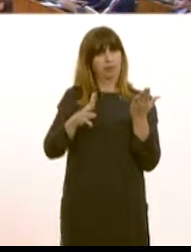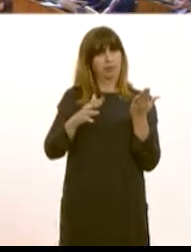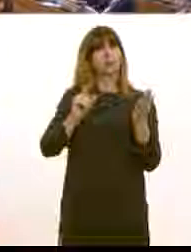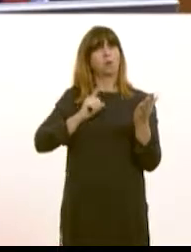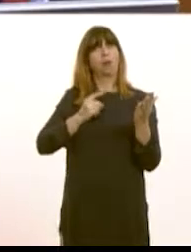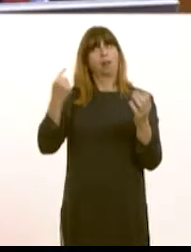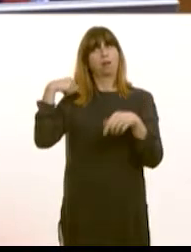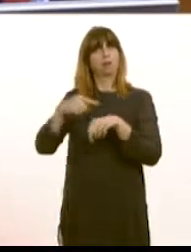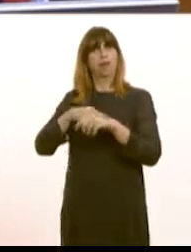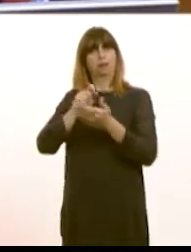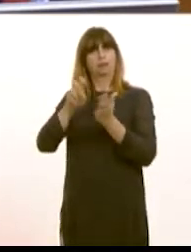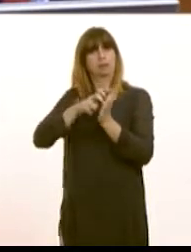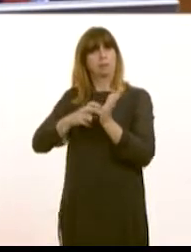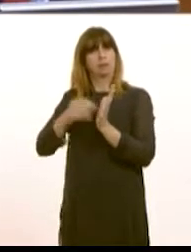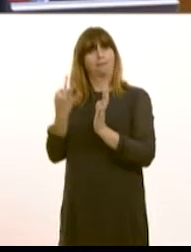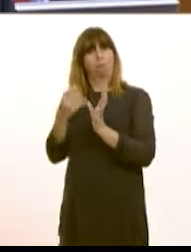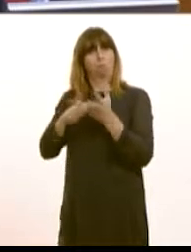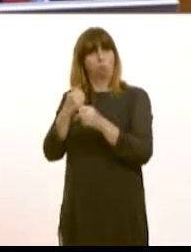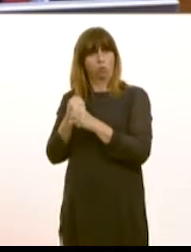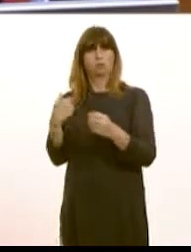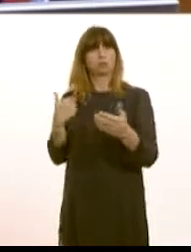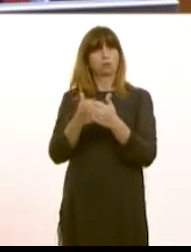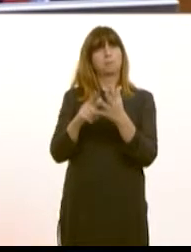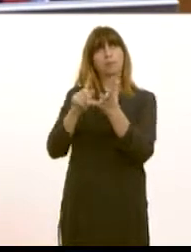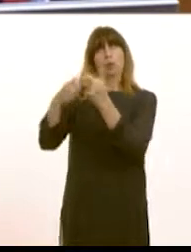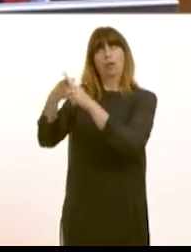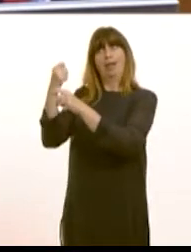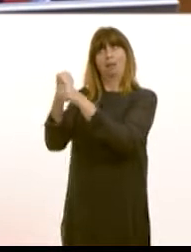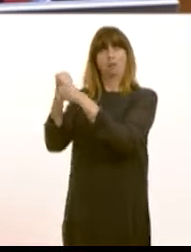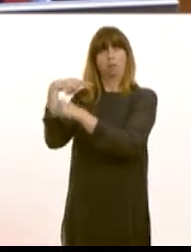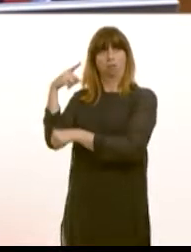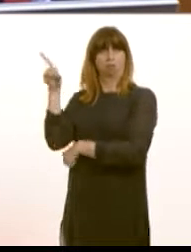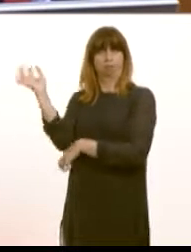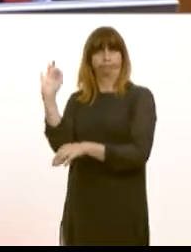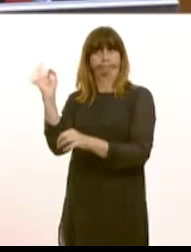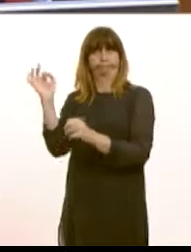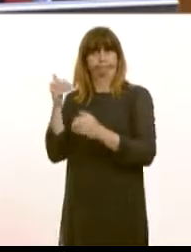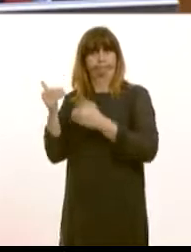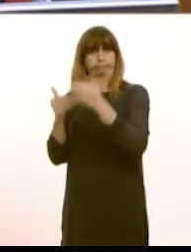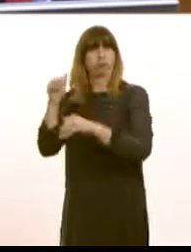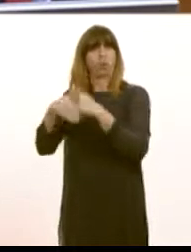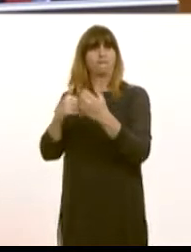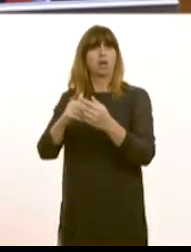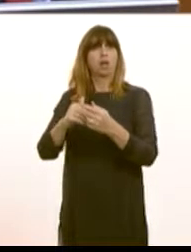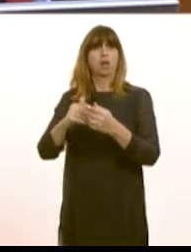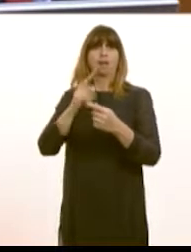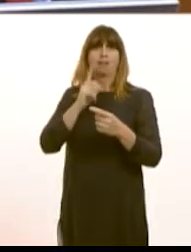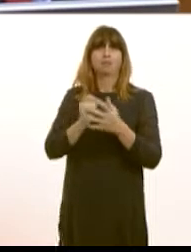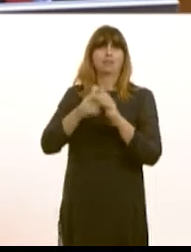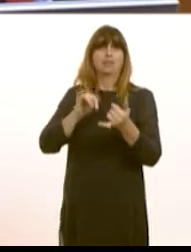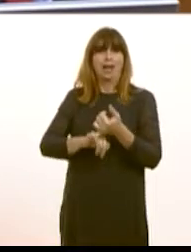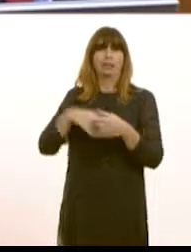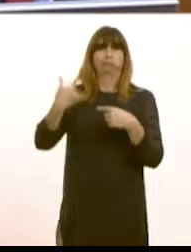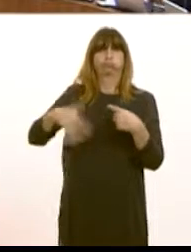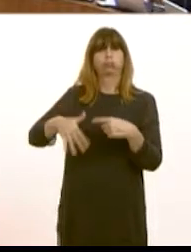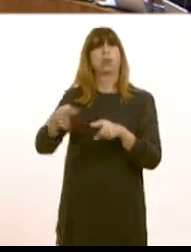August. No progress has yet been made, however, by the UK Government in terms of the issues of energy and pensions. Thank